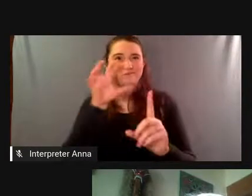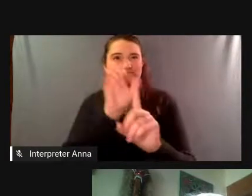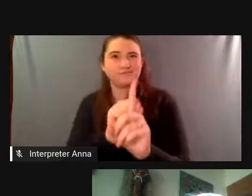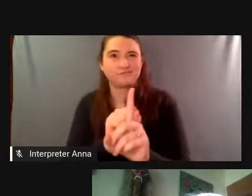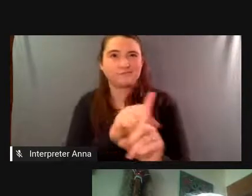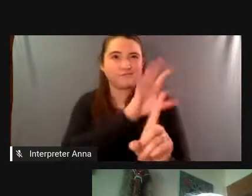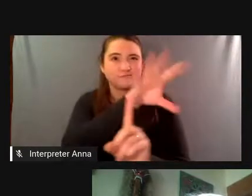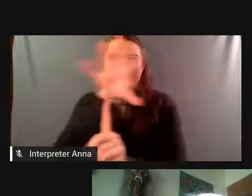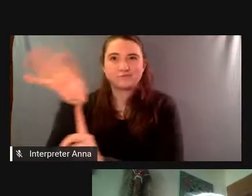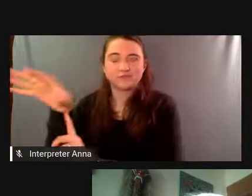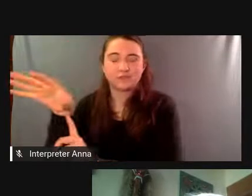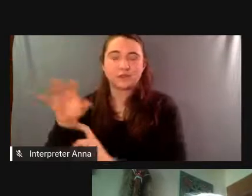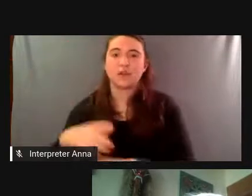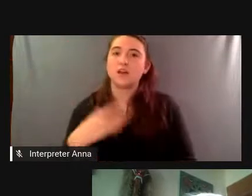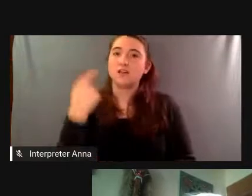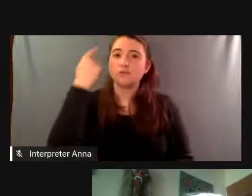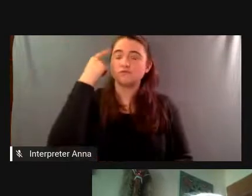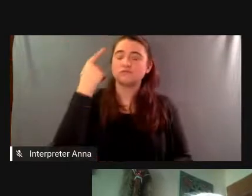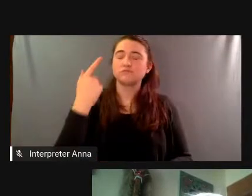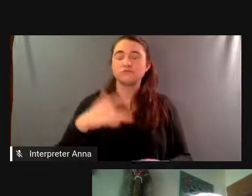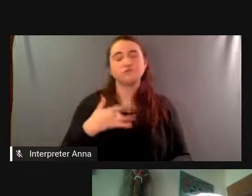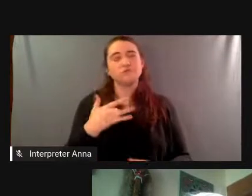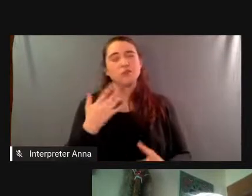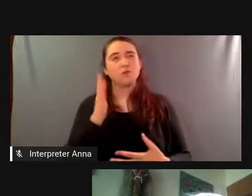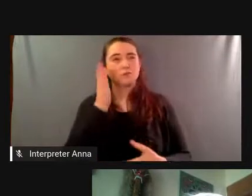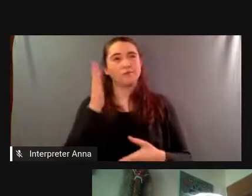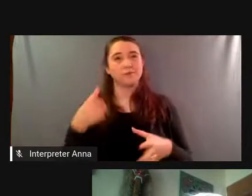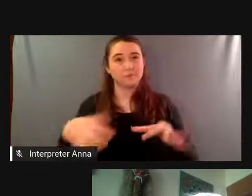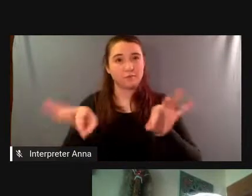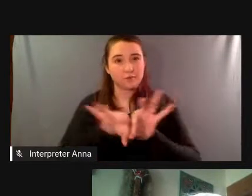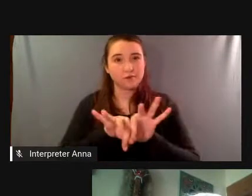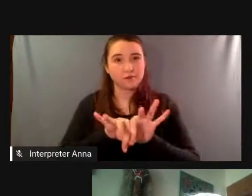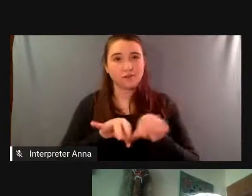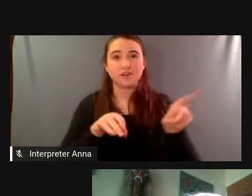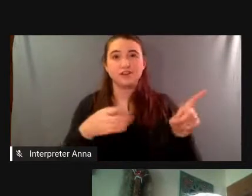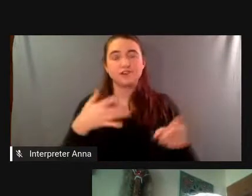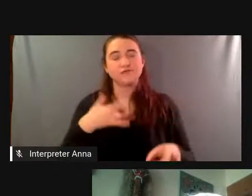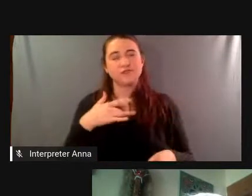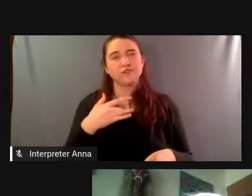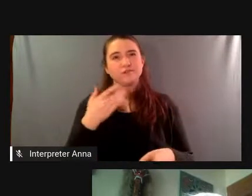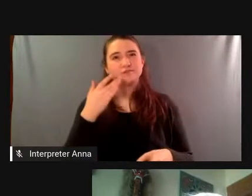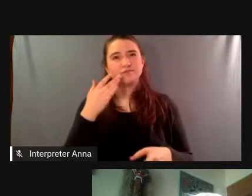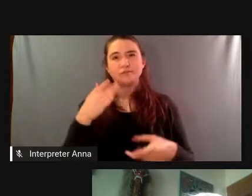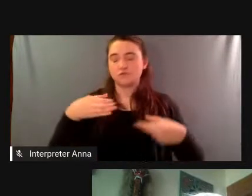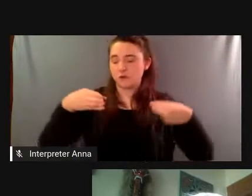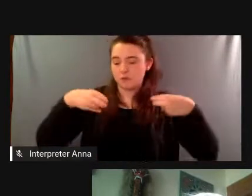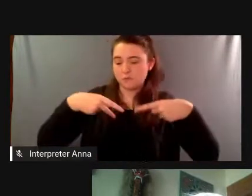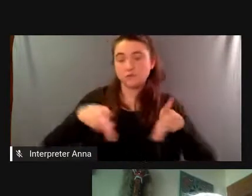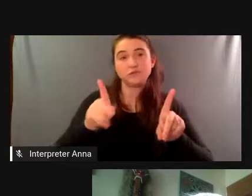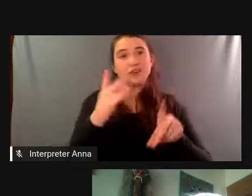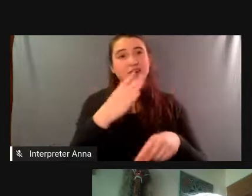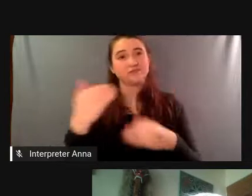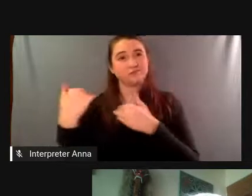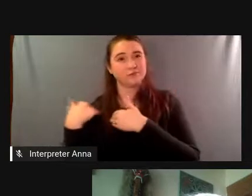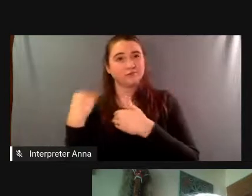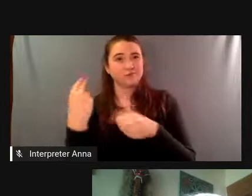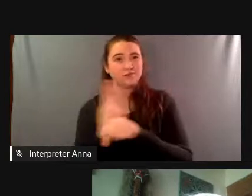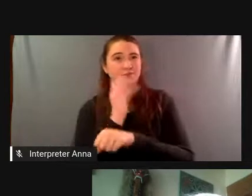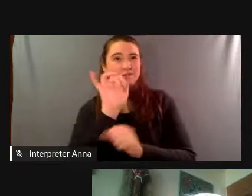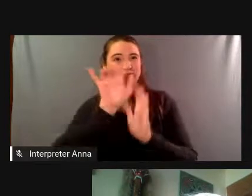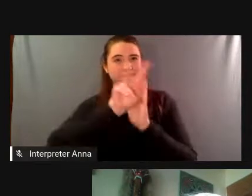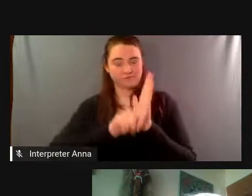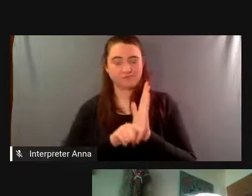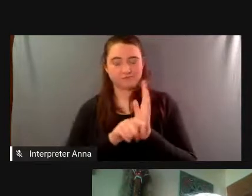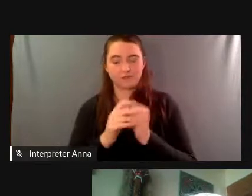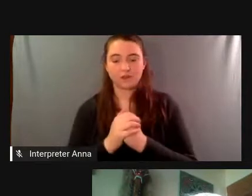thought it would be important for the future and so it felt like such a great opportunity and also a big responsibility to use that material but then we